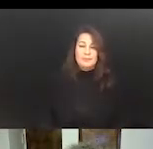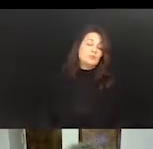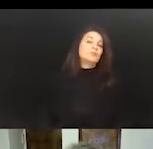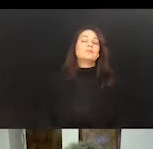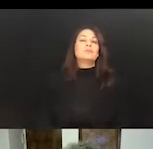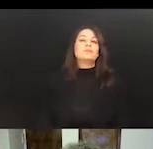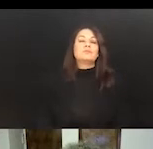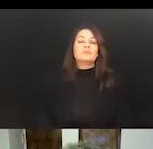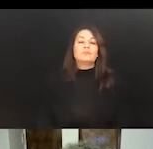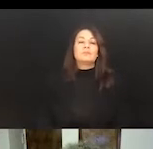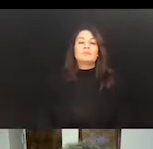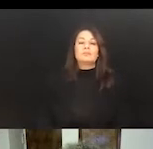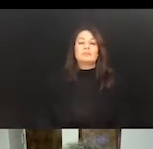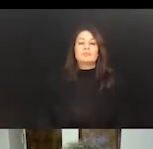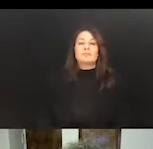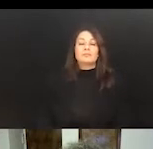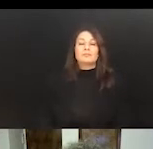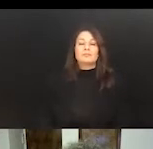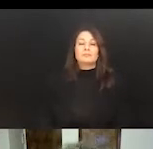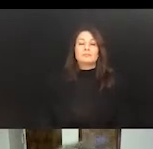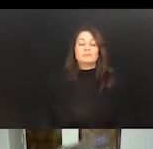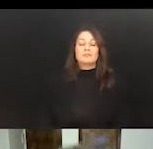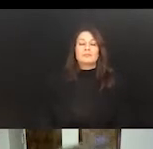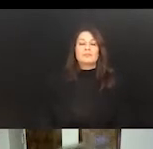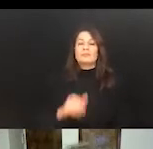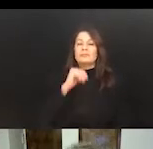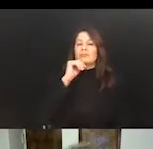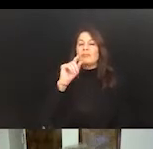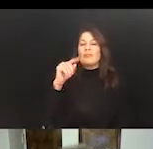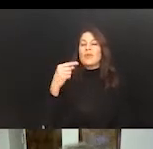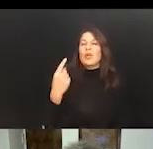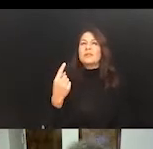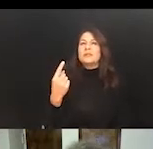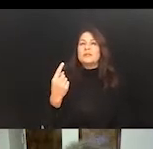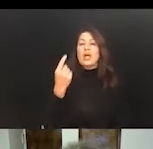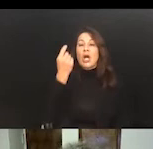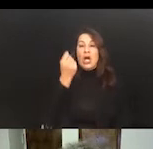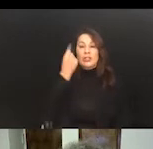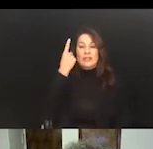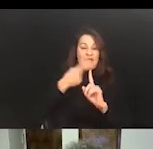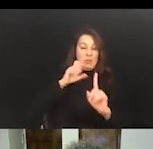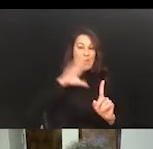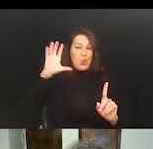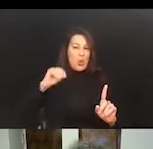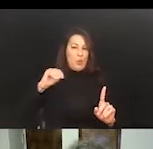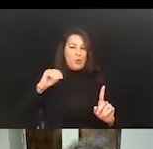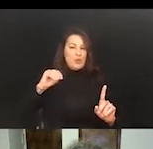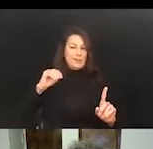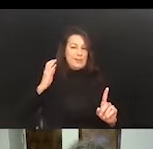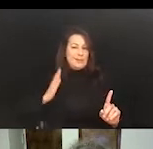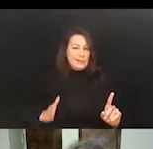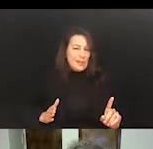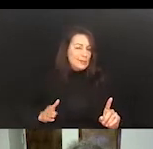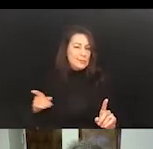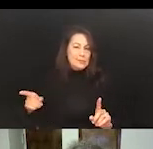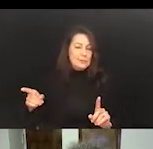about an understanding from sort of the corporate side, whether that's C-level executives, senior management